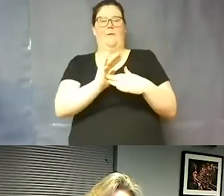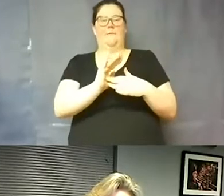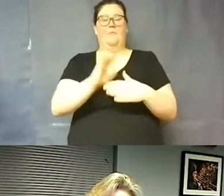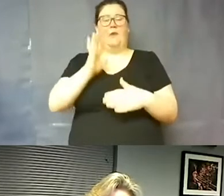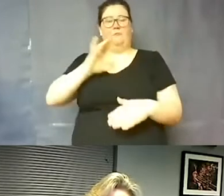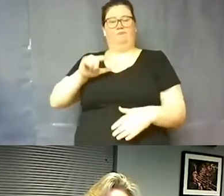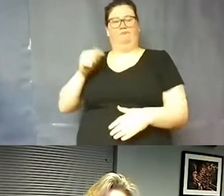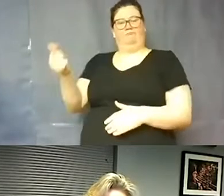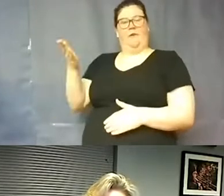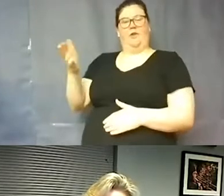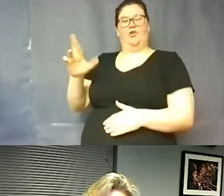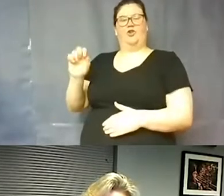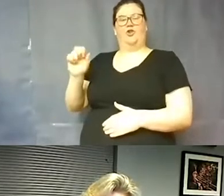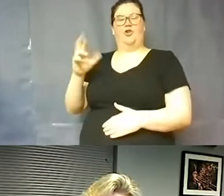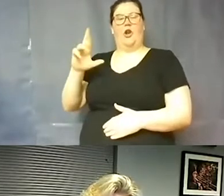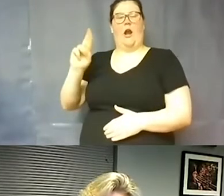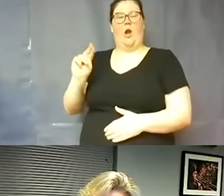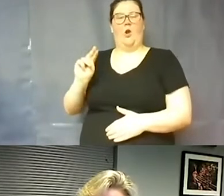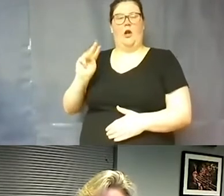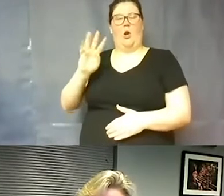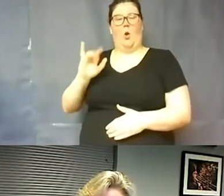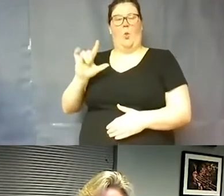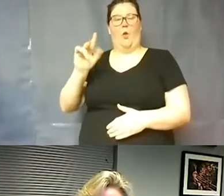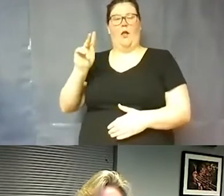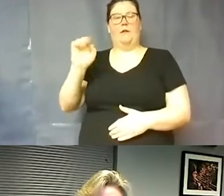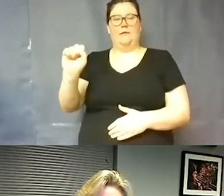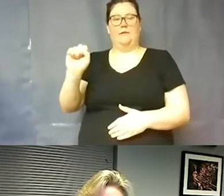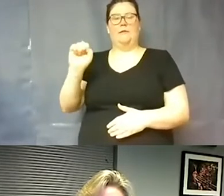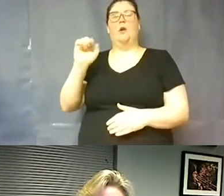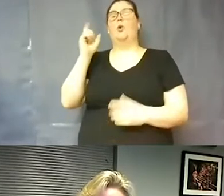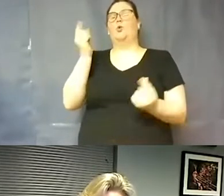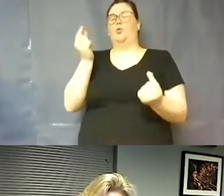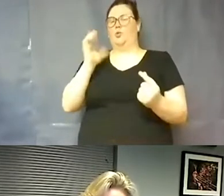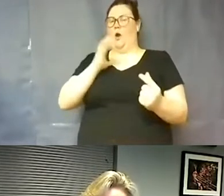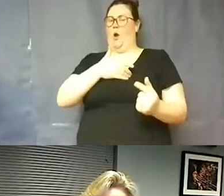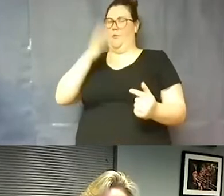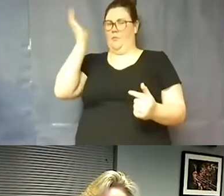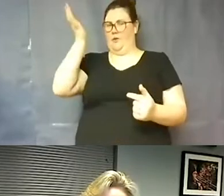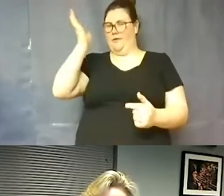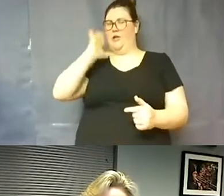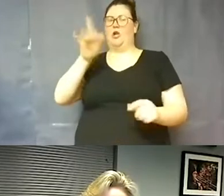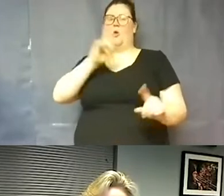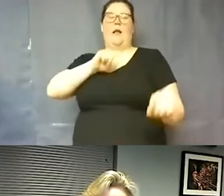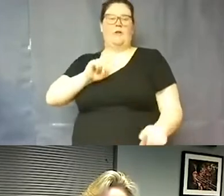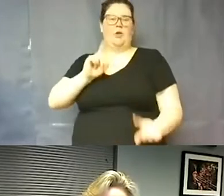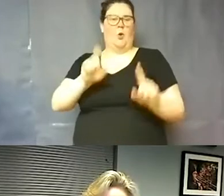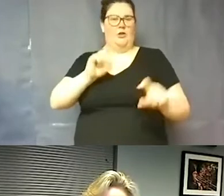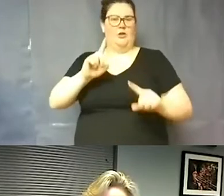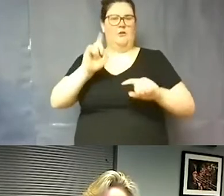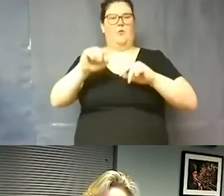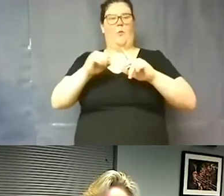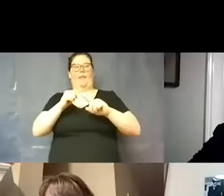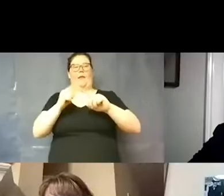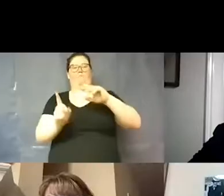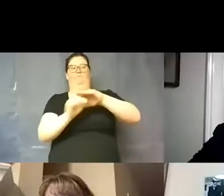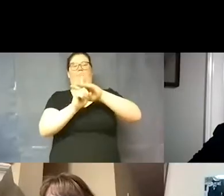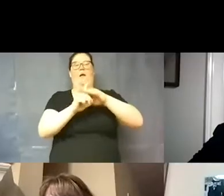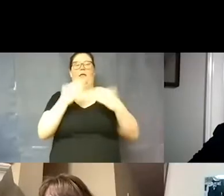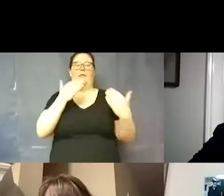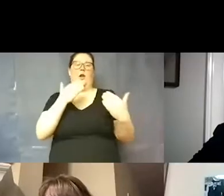Wilkes, who will do our presentation, and we'll definitely take questions as they come in from the community. So thank everybody for joining us.